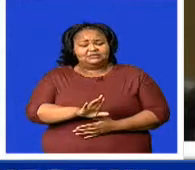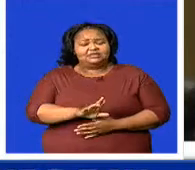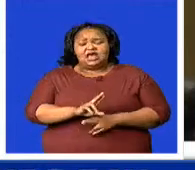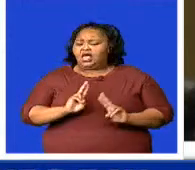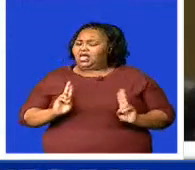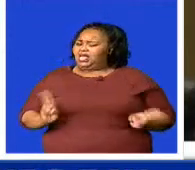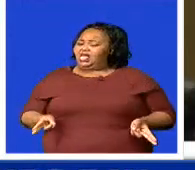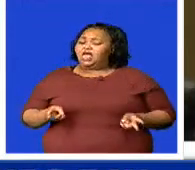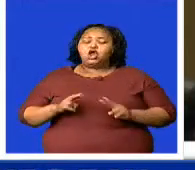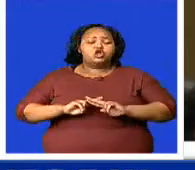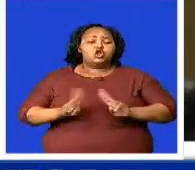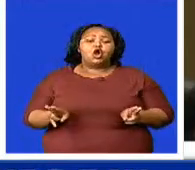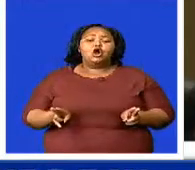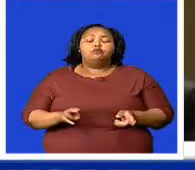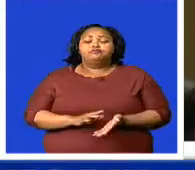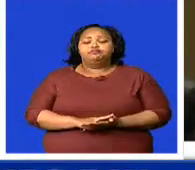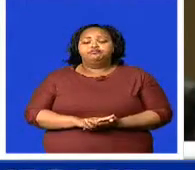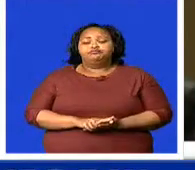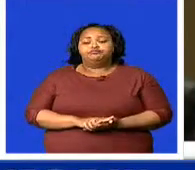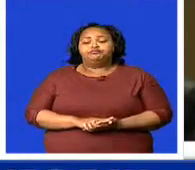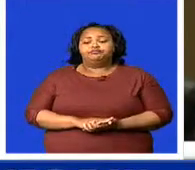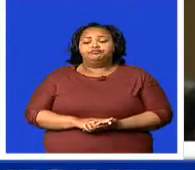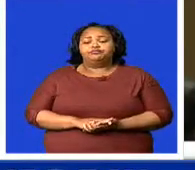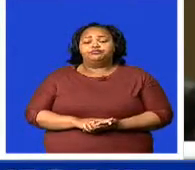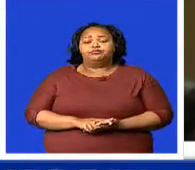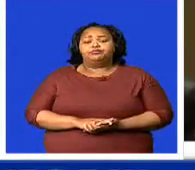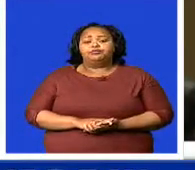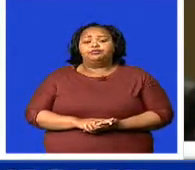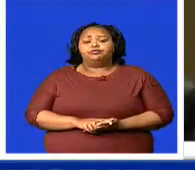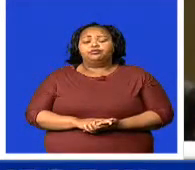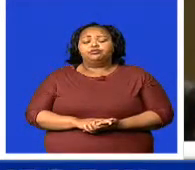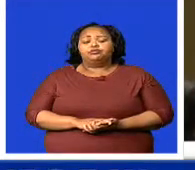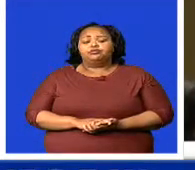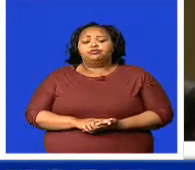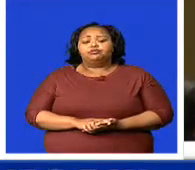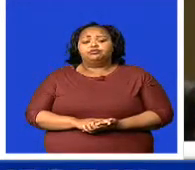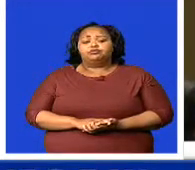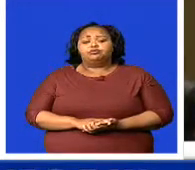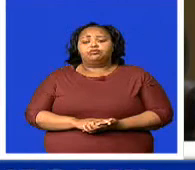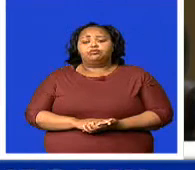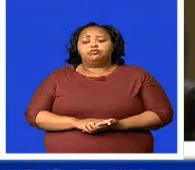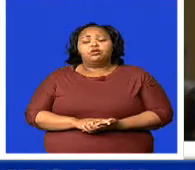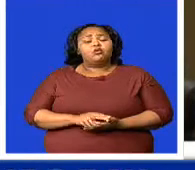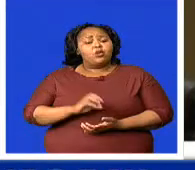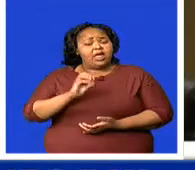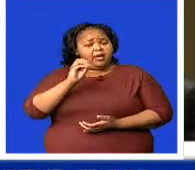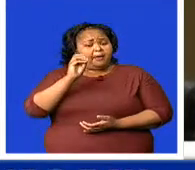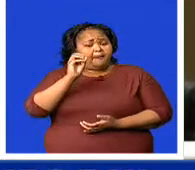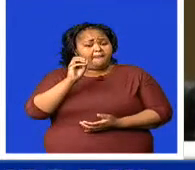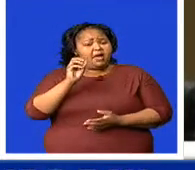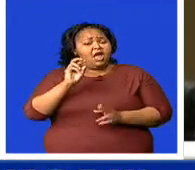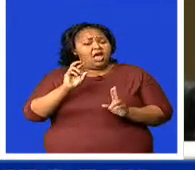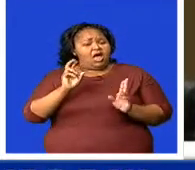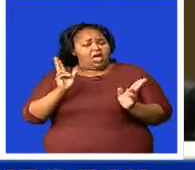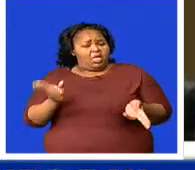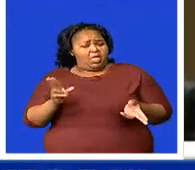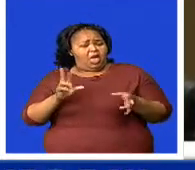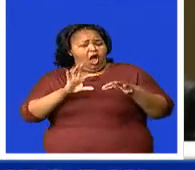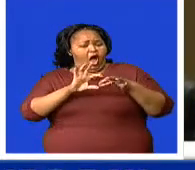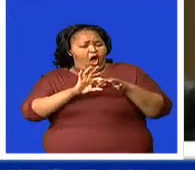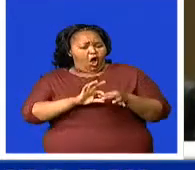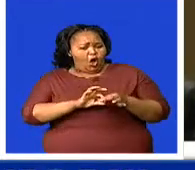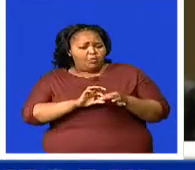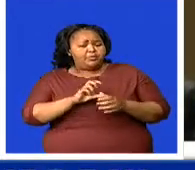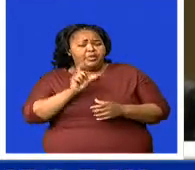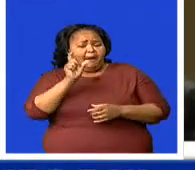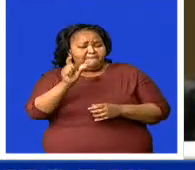with an animal in the house, like a snake that will kill your children. And you're sitting